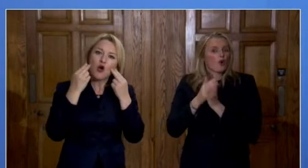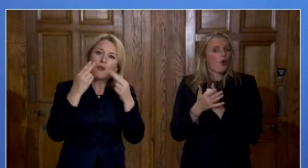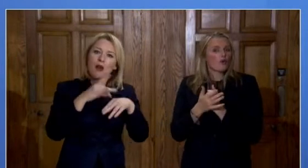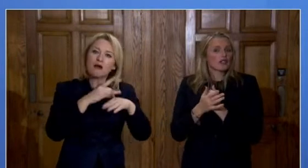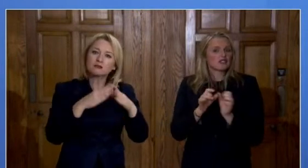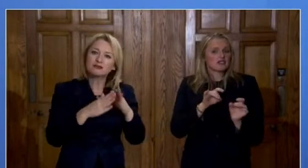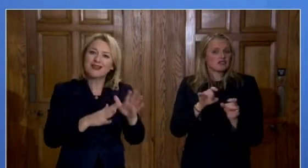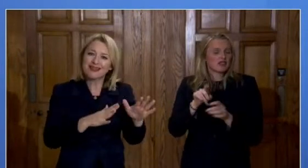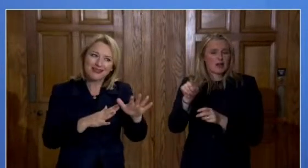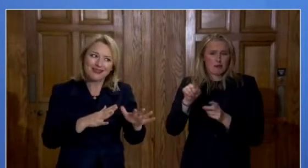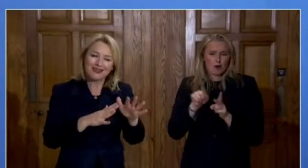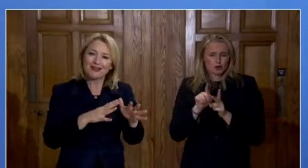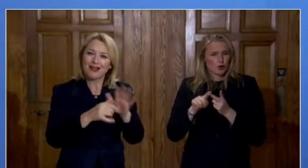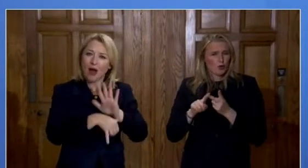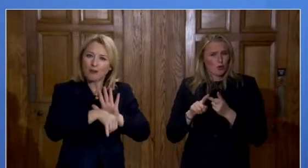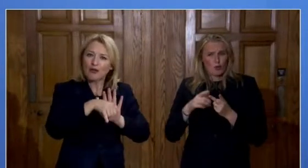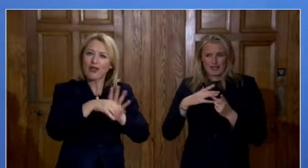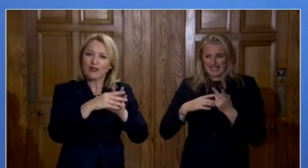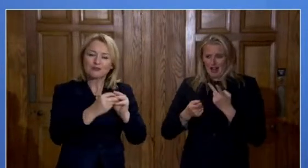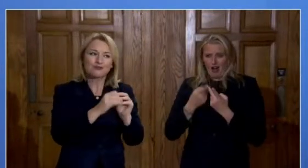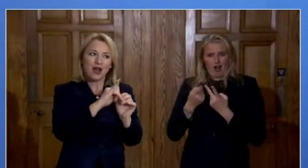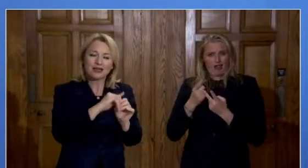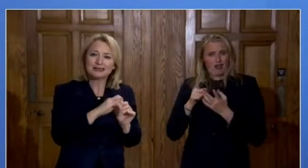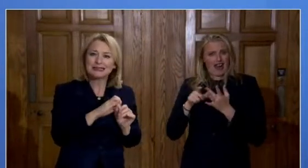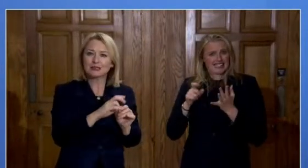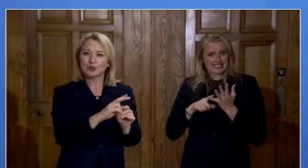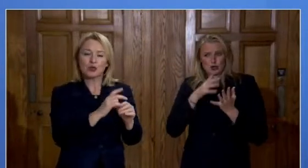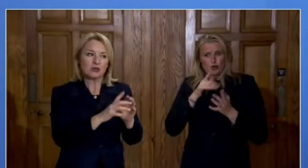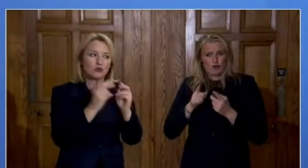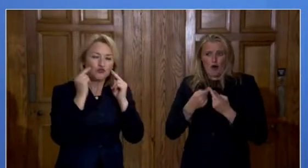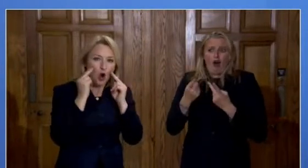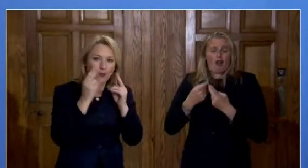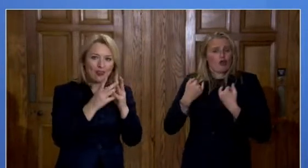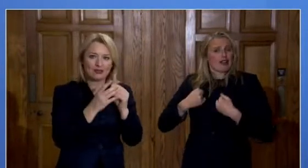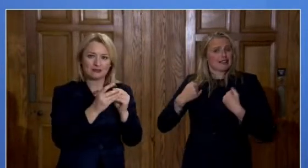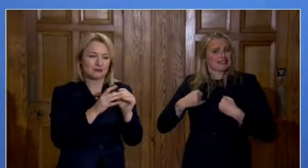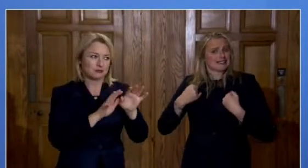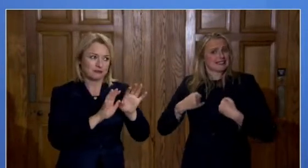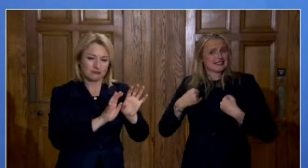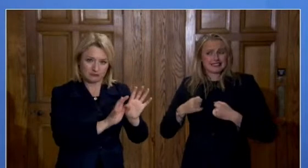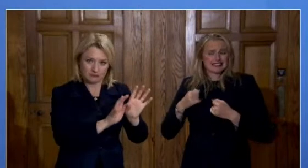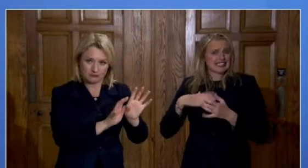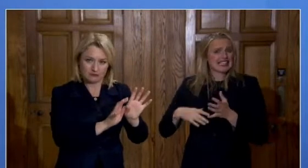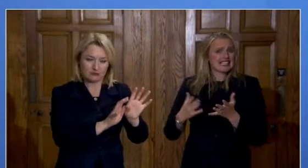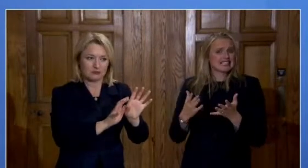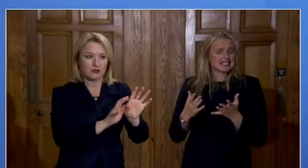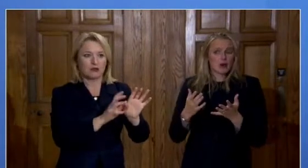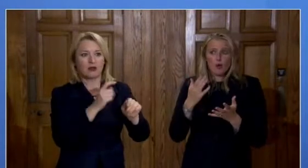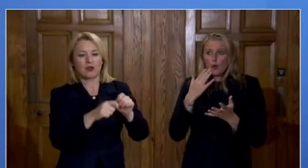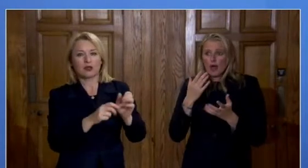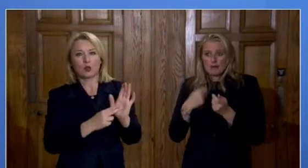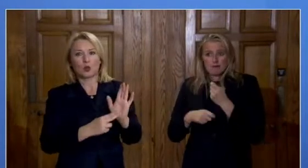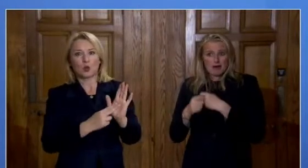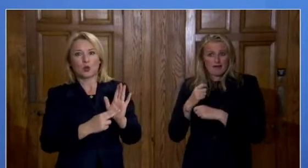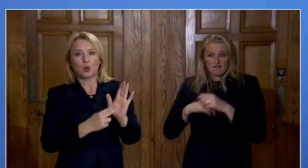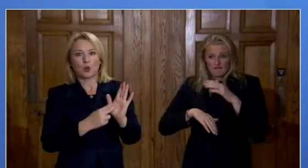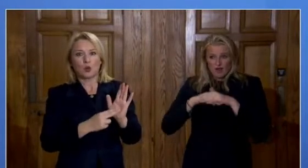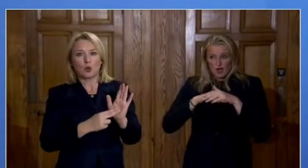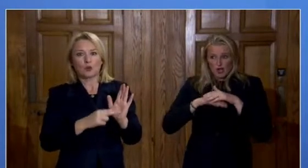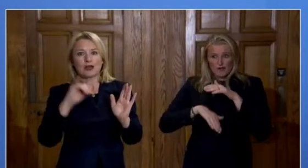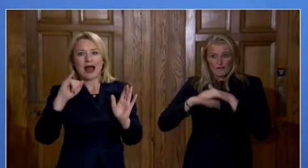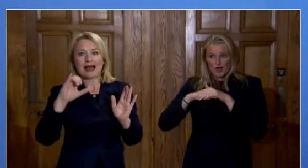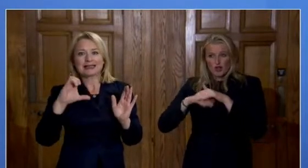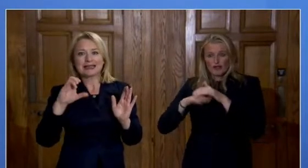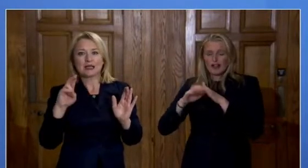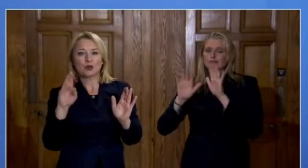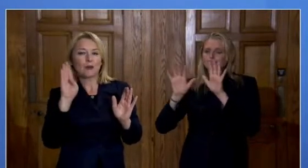hospitalized icu admissions due to the normal practices for our our health services and that at that point um the